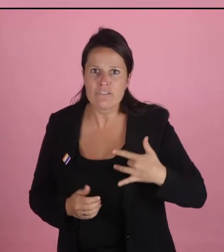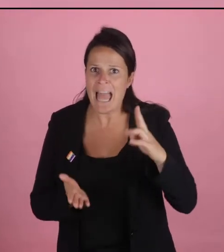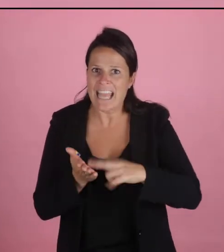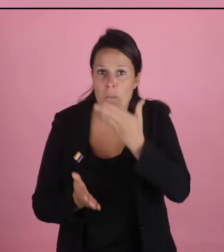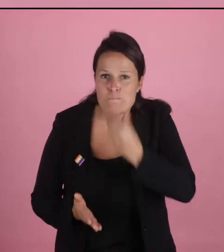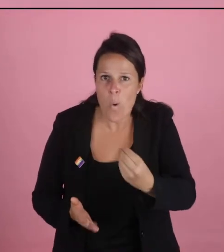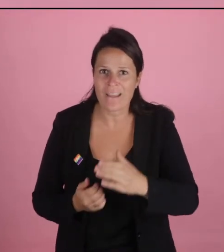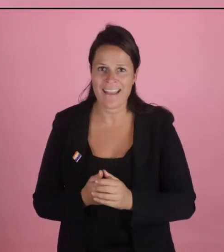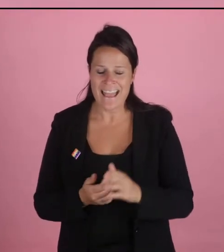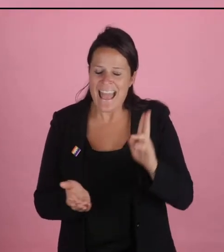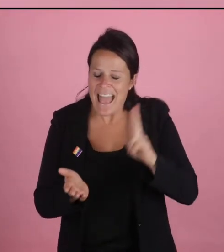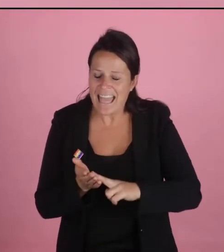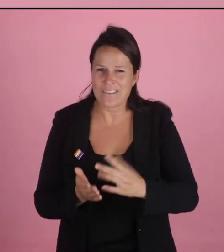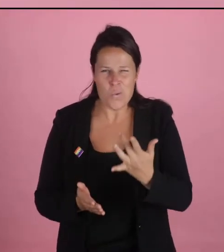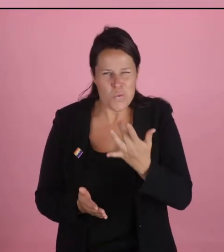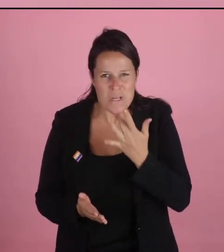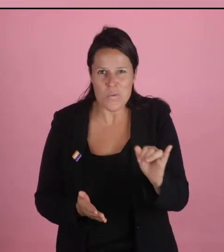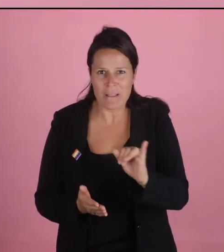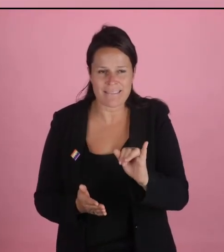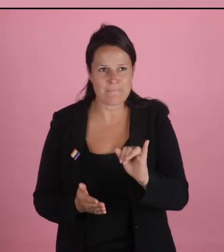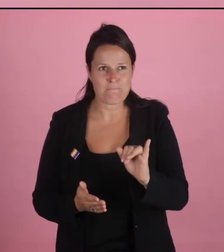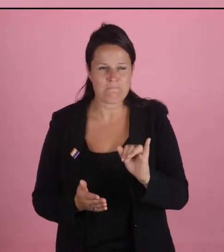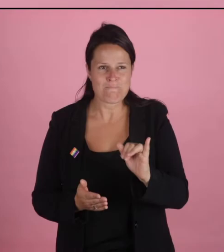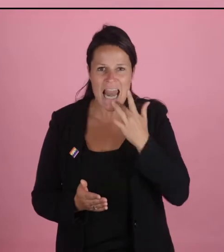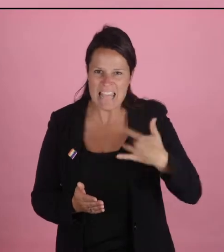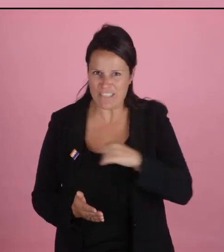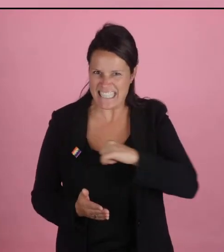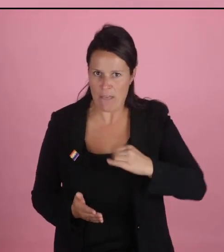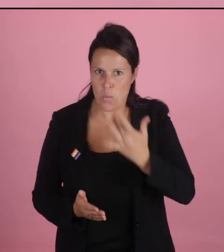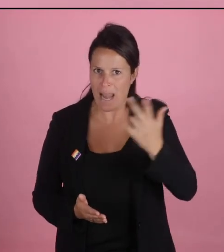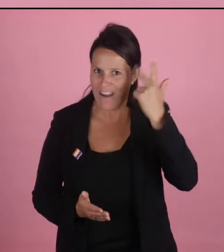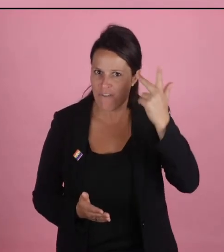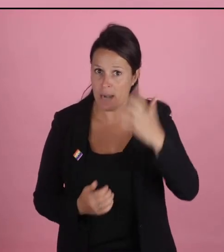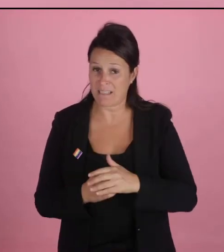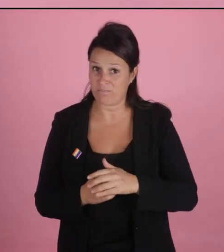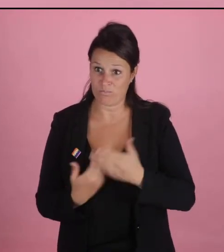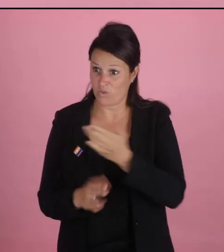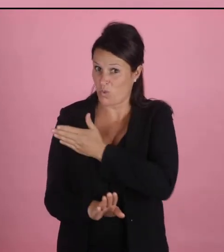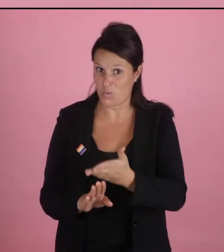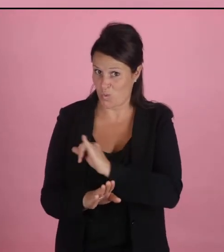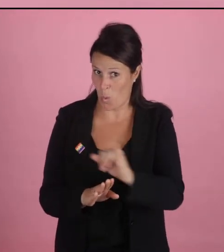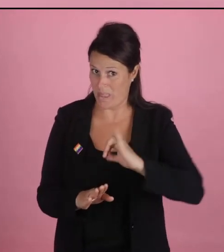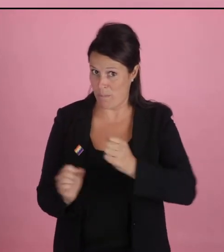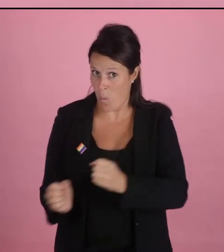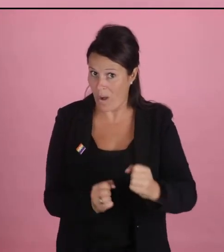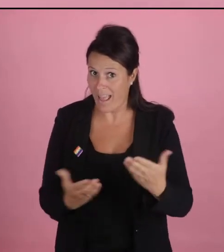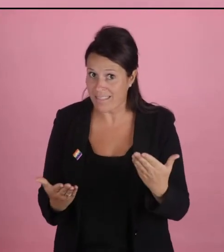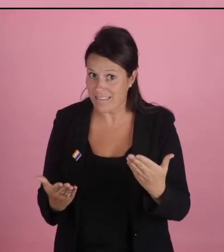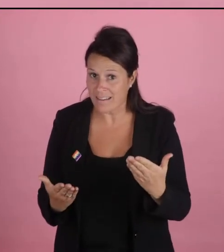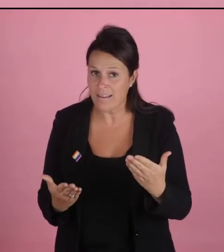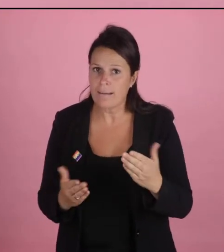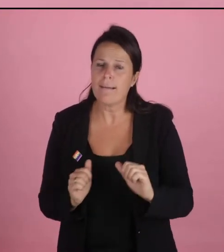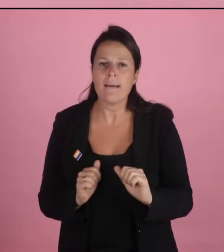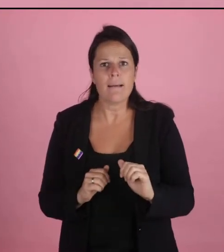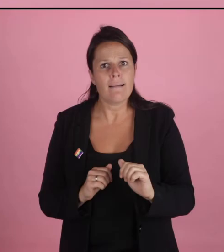I think love is a beautiful thing. I mean, I would really love to experience love, but I've never had the opportunity to